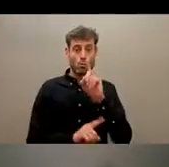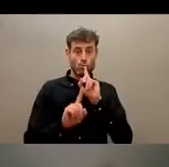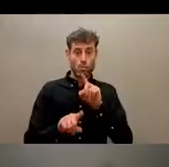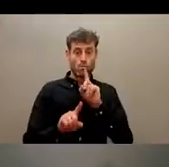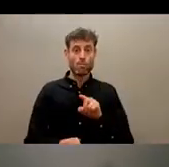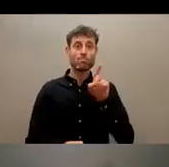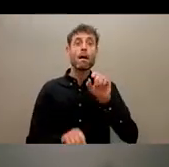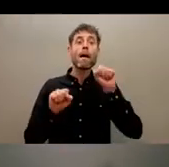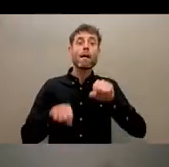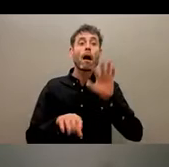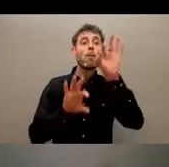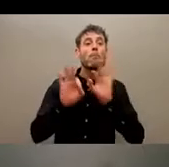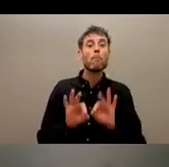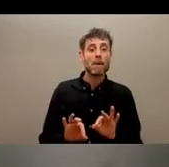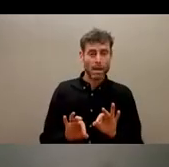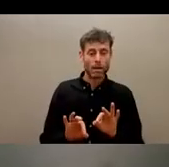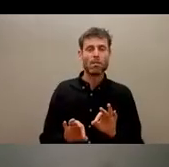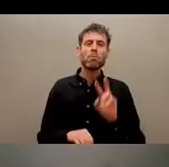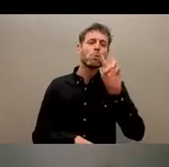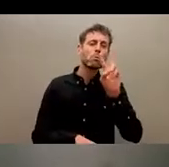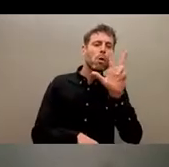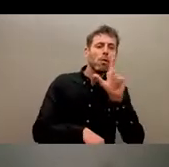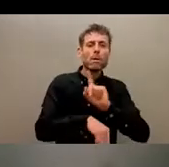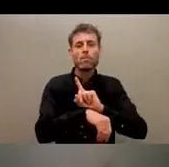I'll give you all two or three minutes just to fill in the poll.